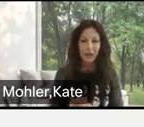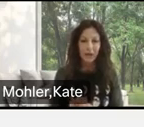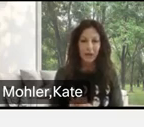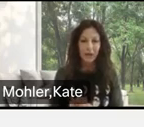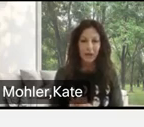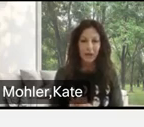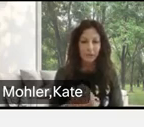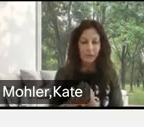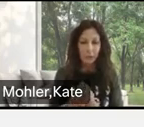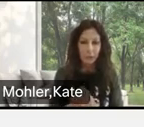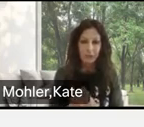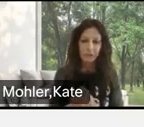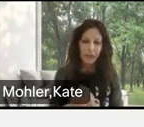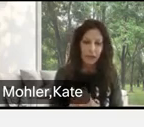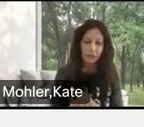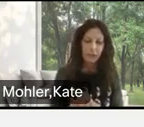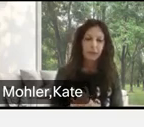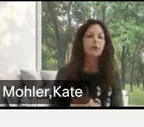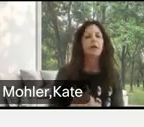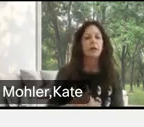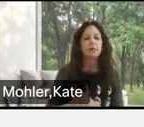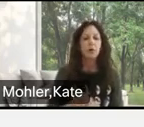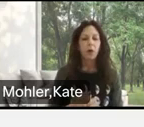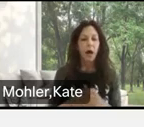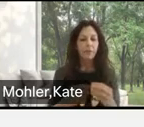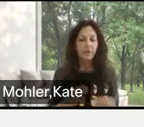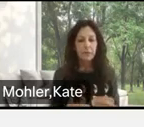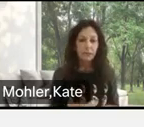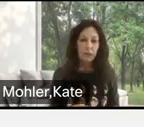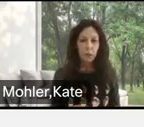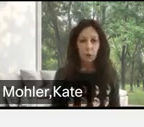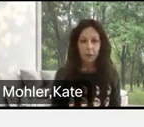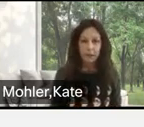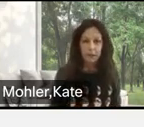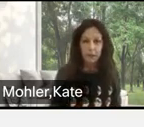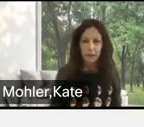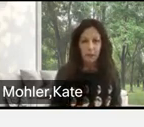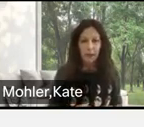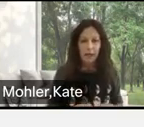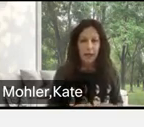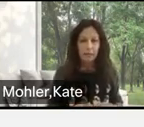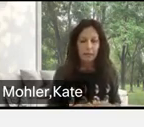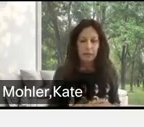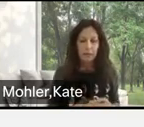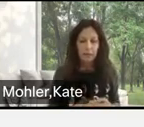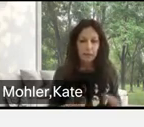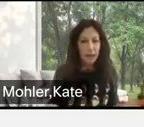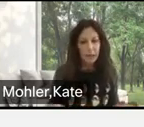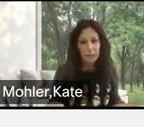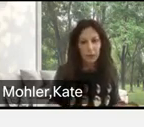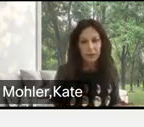you know, productive and healthy. So, I'm very schedule-oriented, and